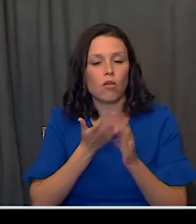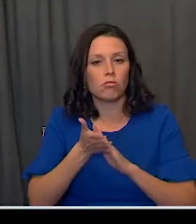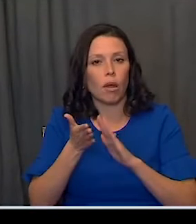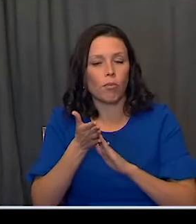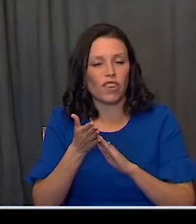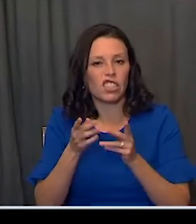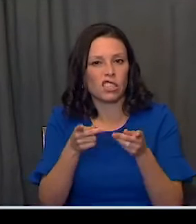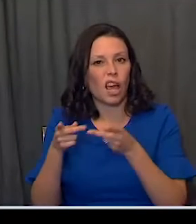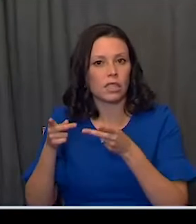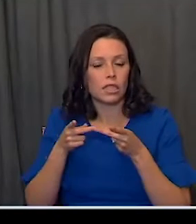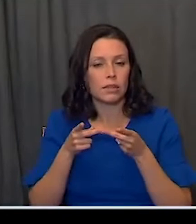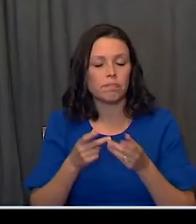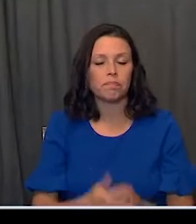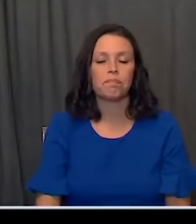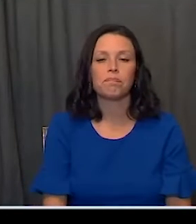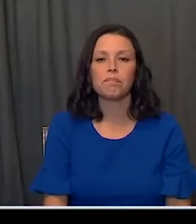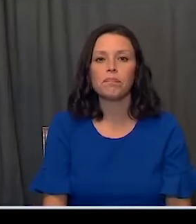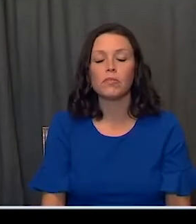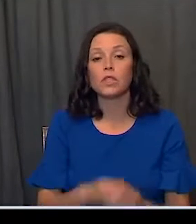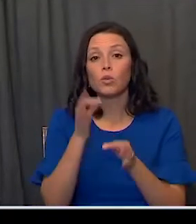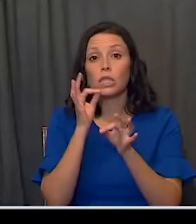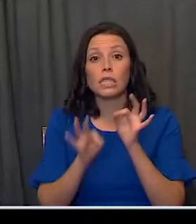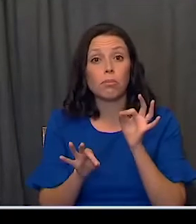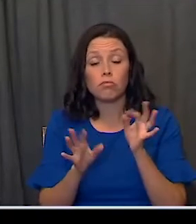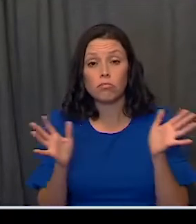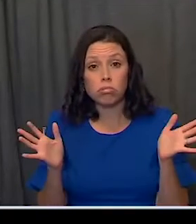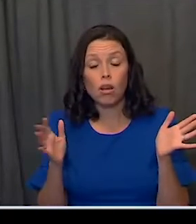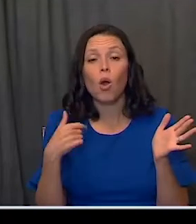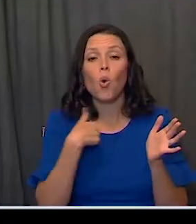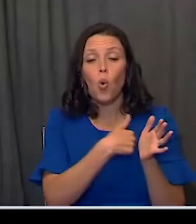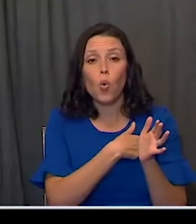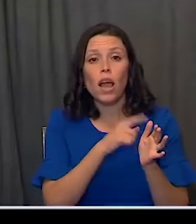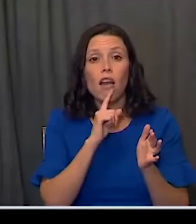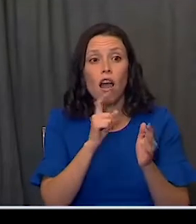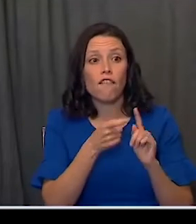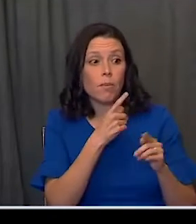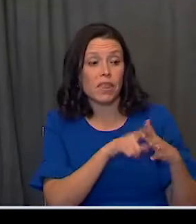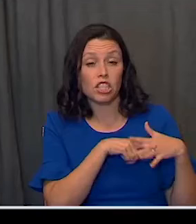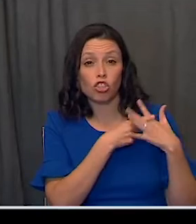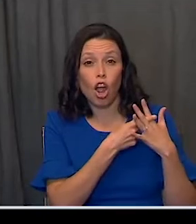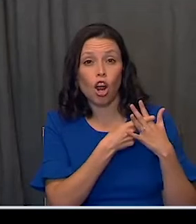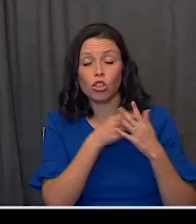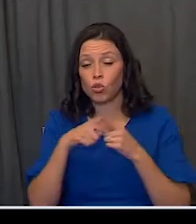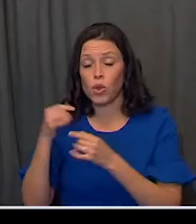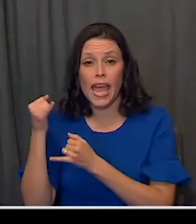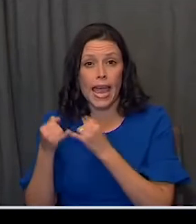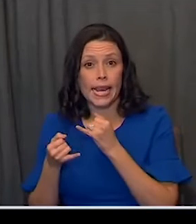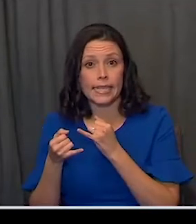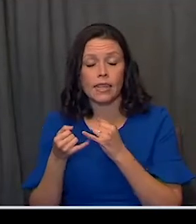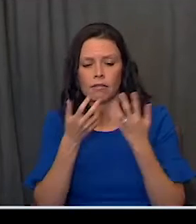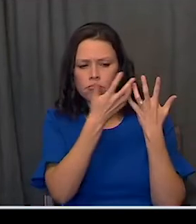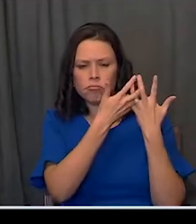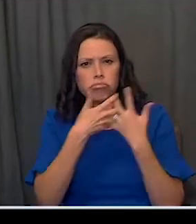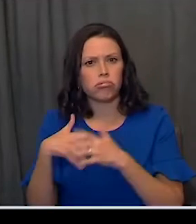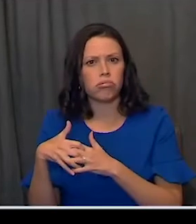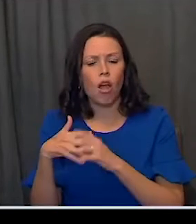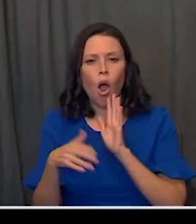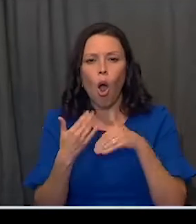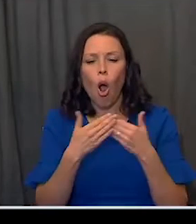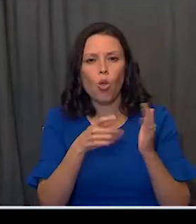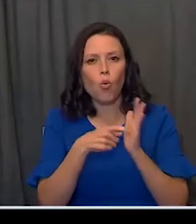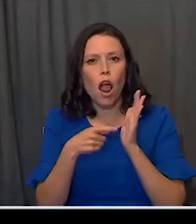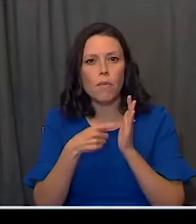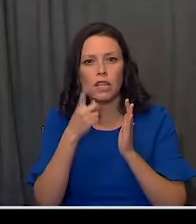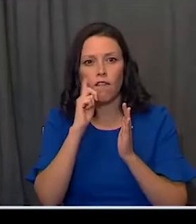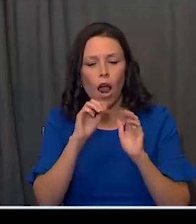sites. So, in simple terms, we're taking it from Phil Finish, we're bringing together all the requirements